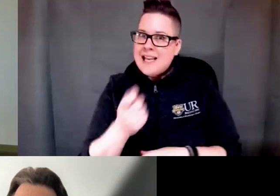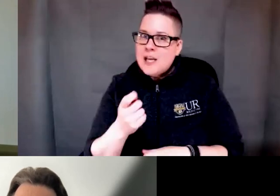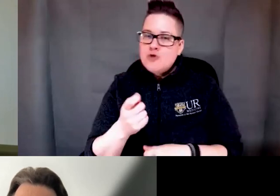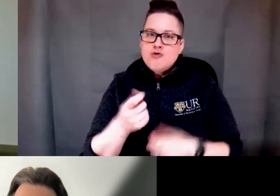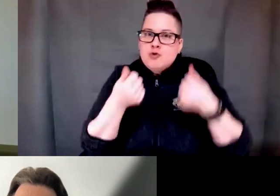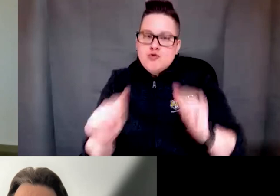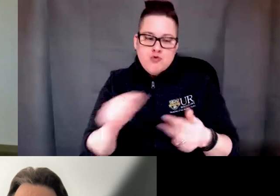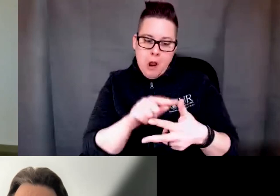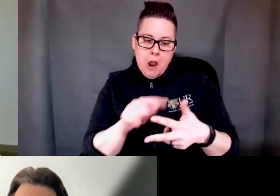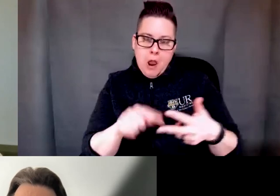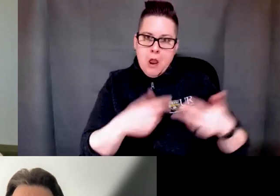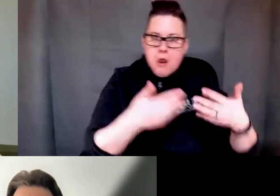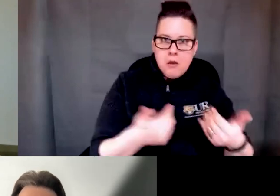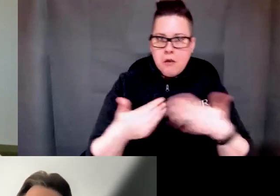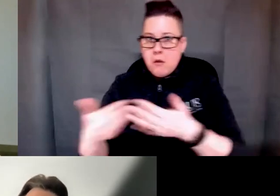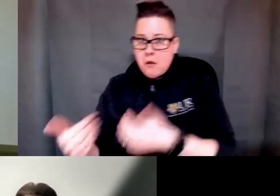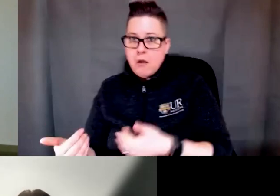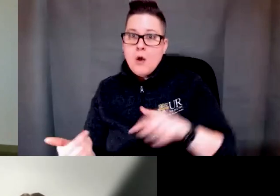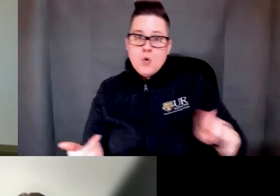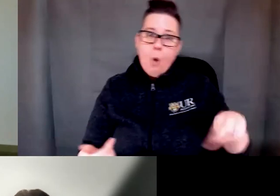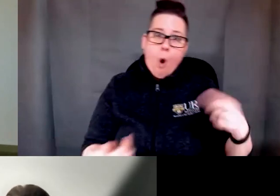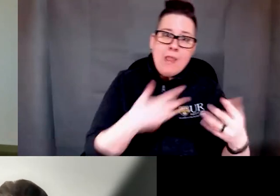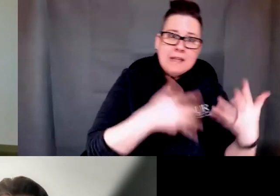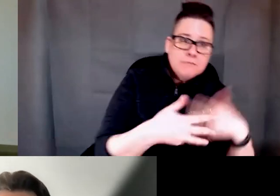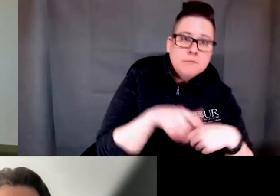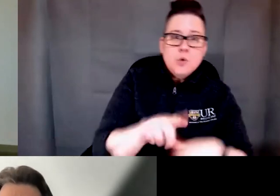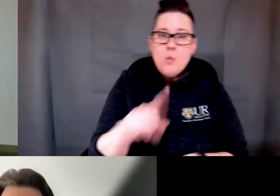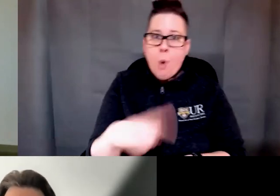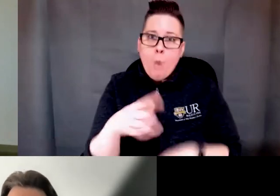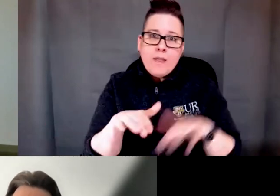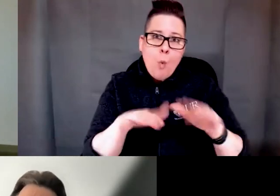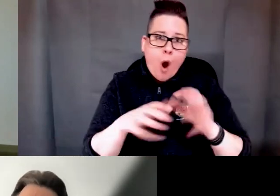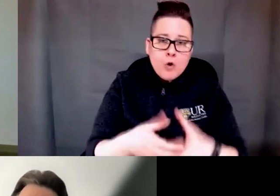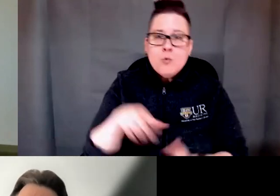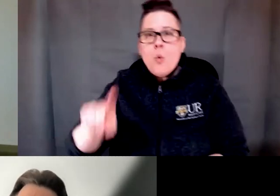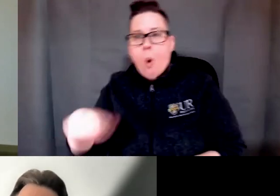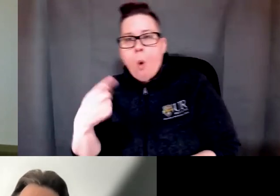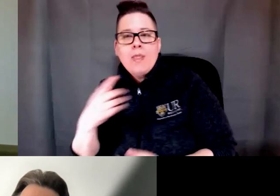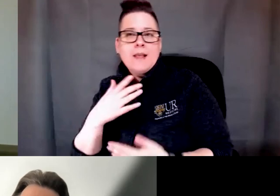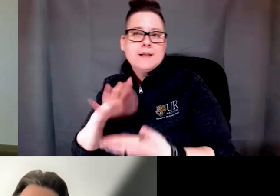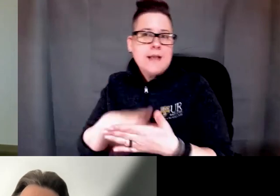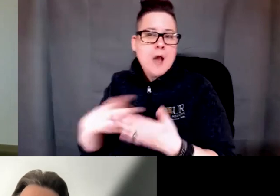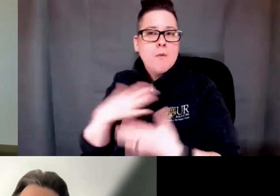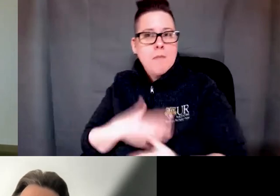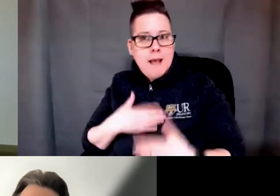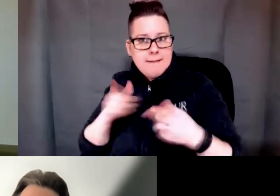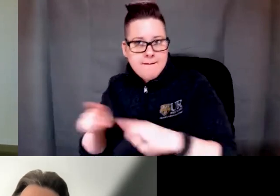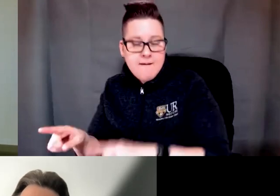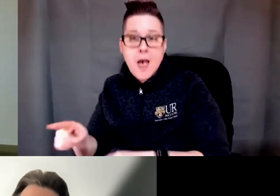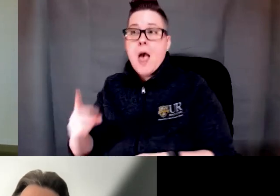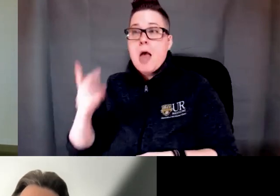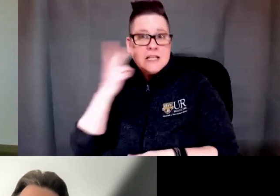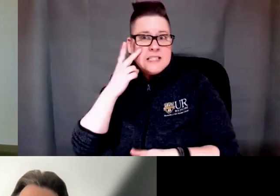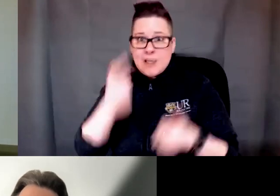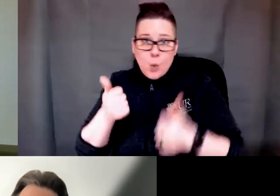question to see to ask what would happen if we did separate it and that's definitely valid but